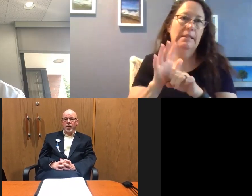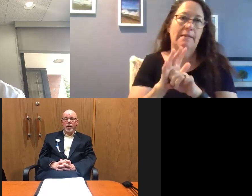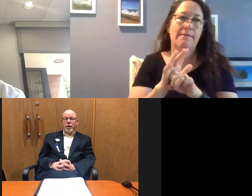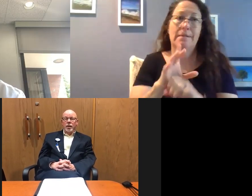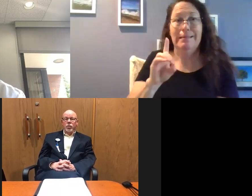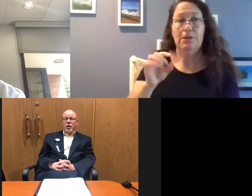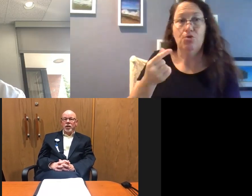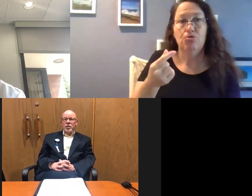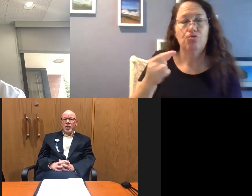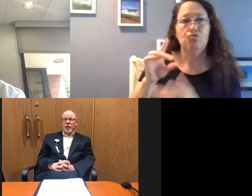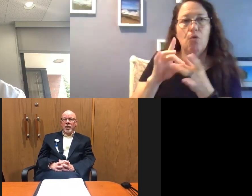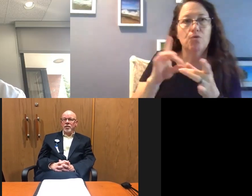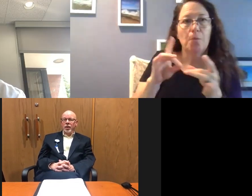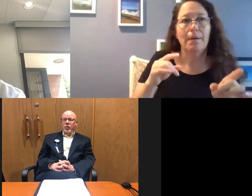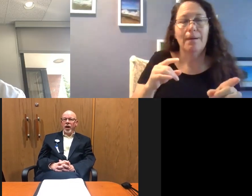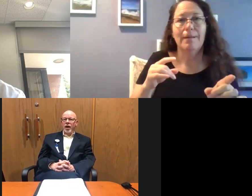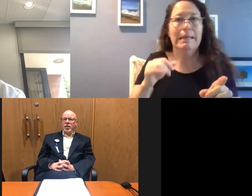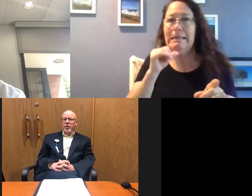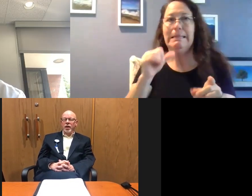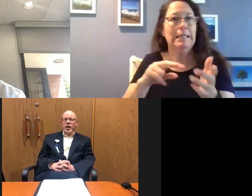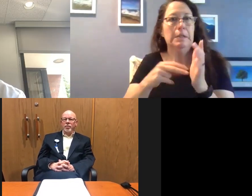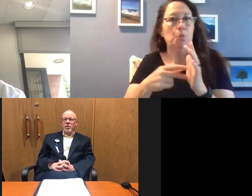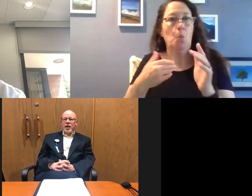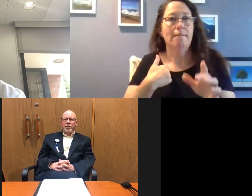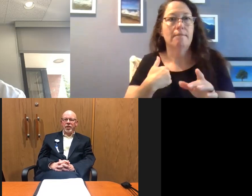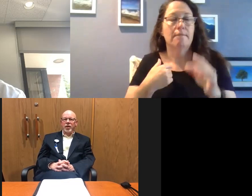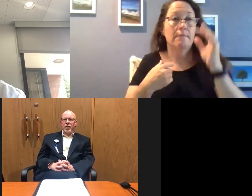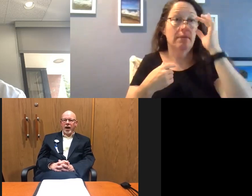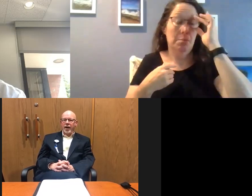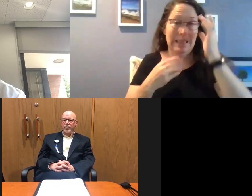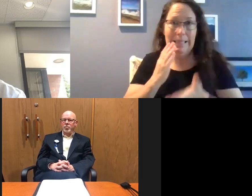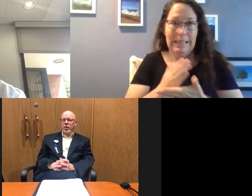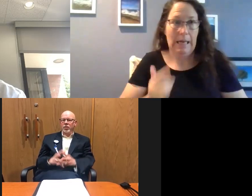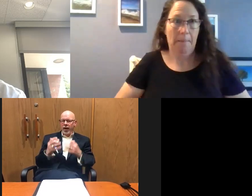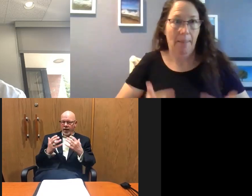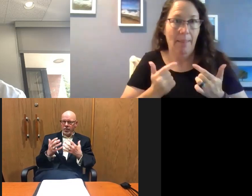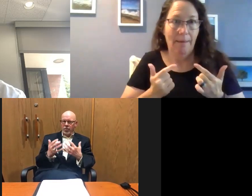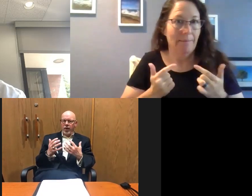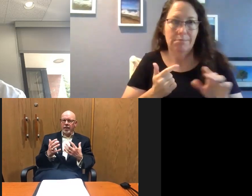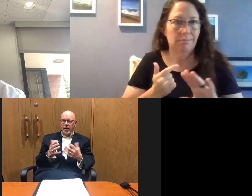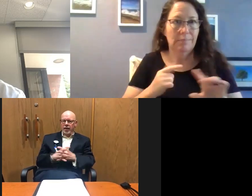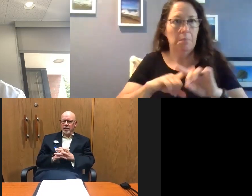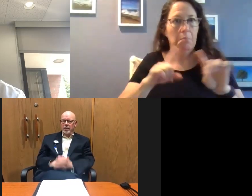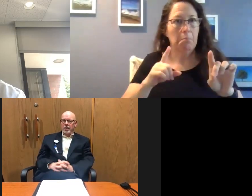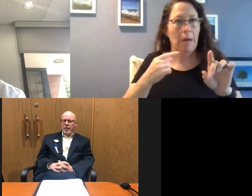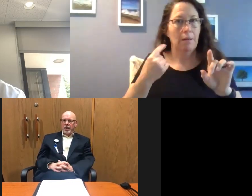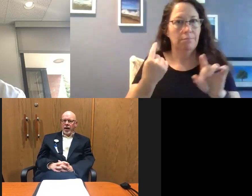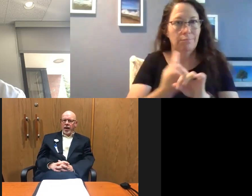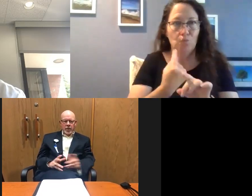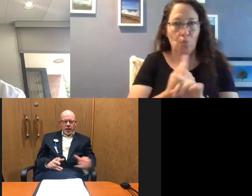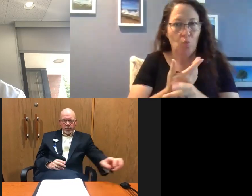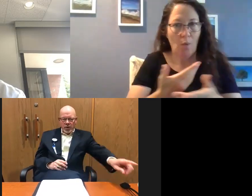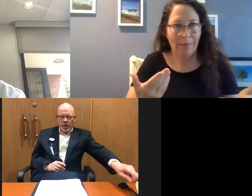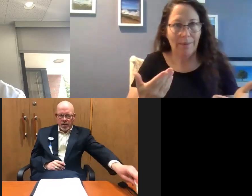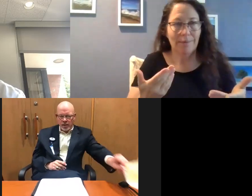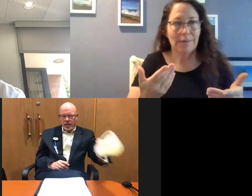said, which is, it doesn't mean we have to, um, stop living our lives, but we've got to do the right things. Um,